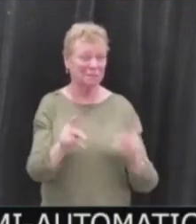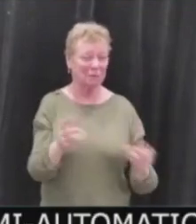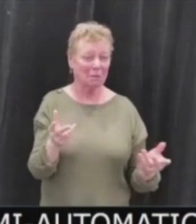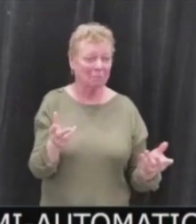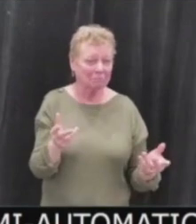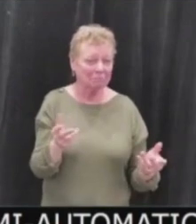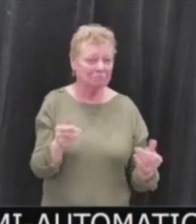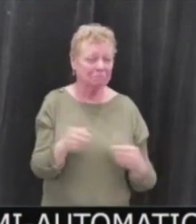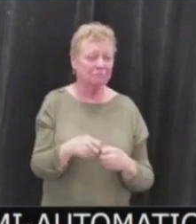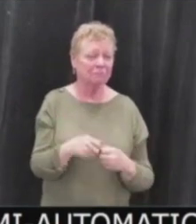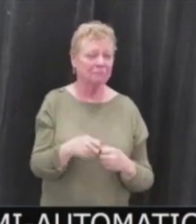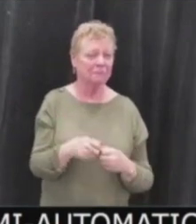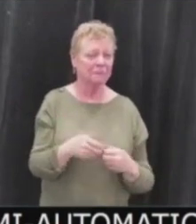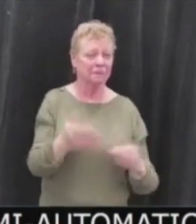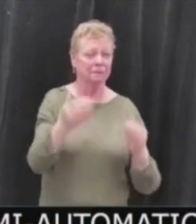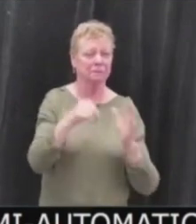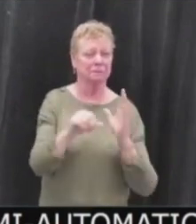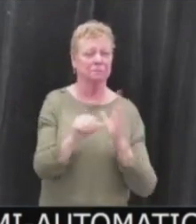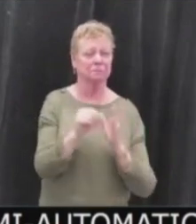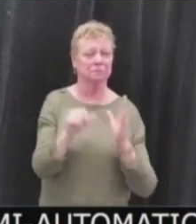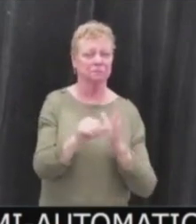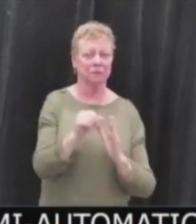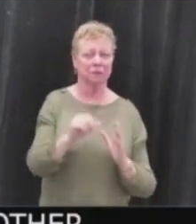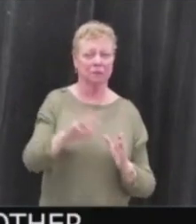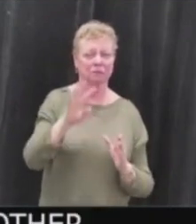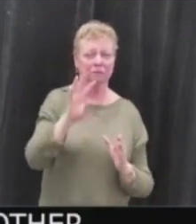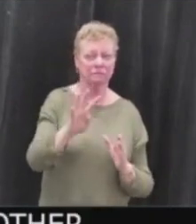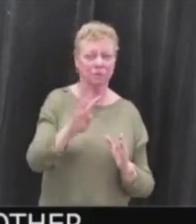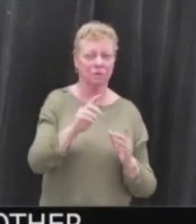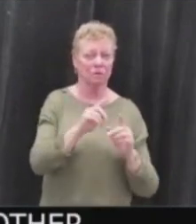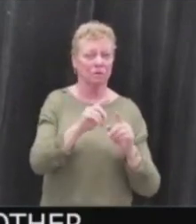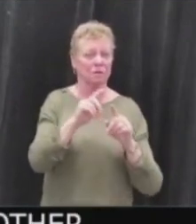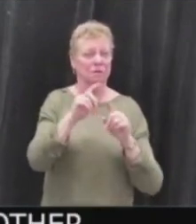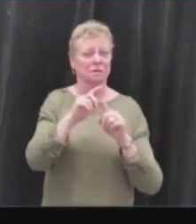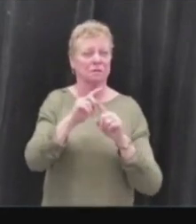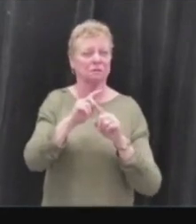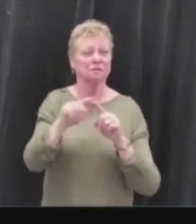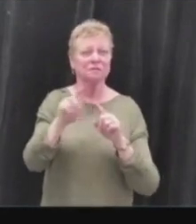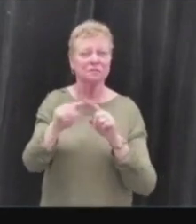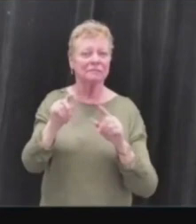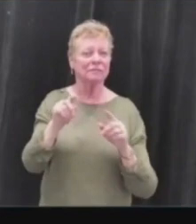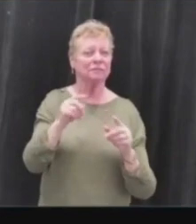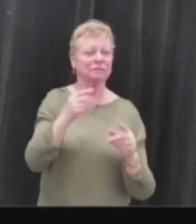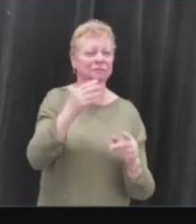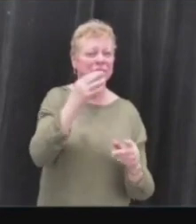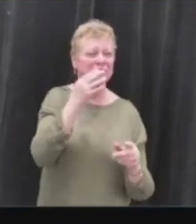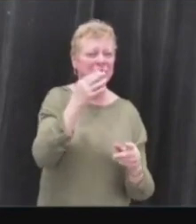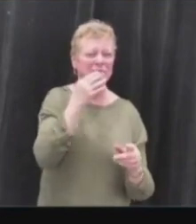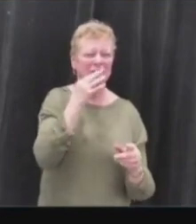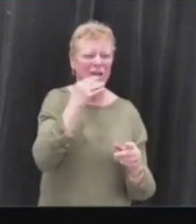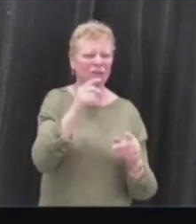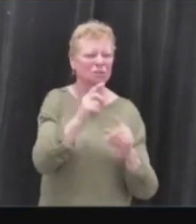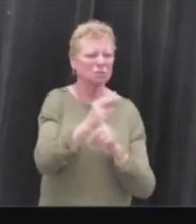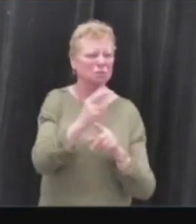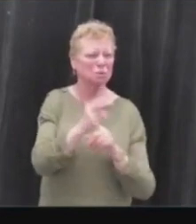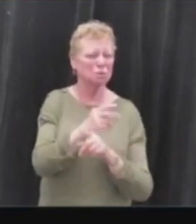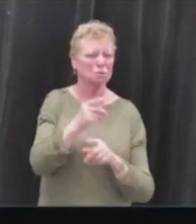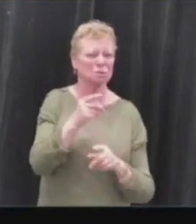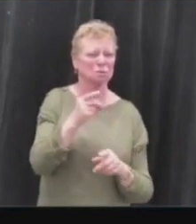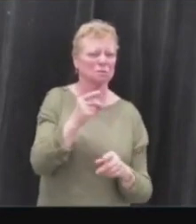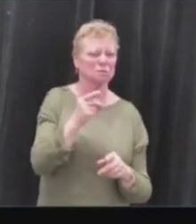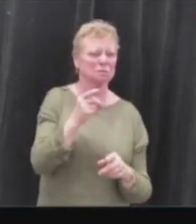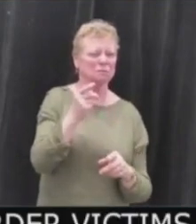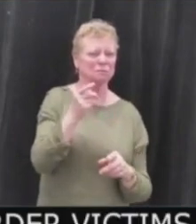Moving to page four. Rampage killers aren't limited to using firearms to murder victims. We've heard Mr. Giltaka reference that,